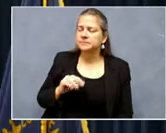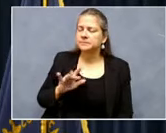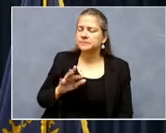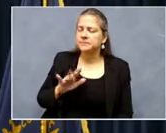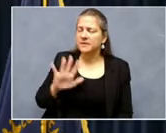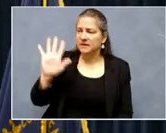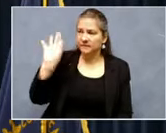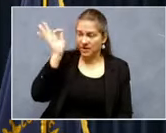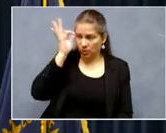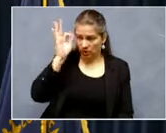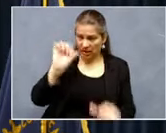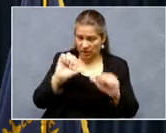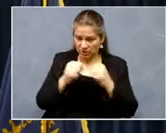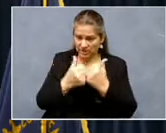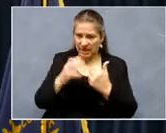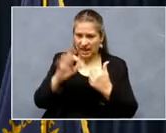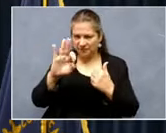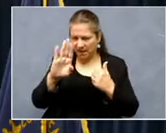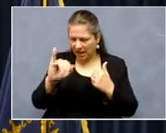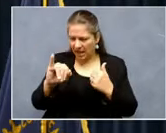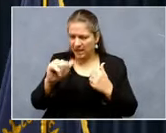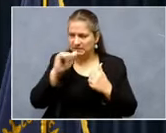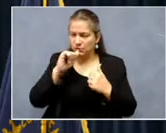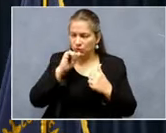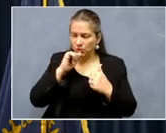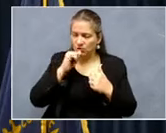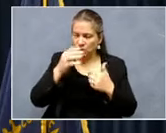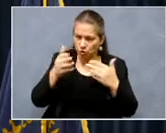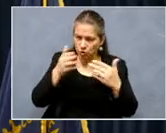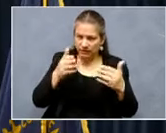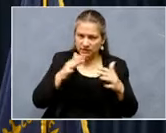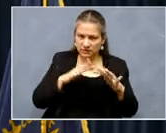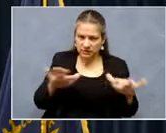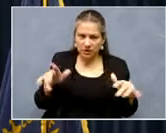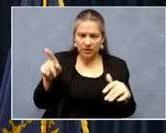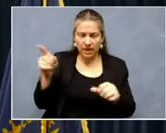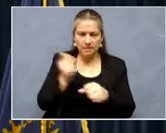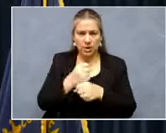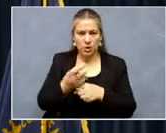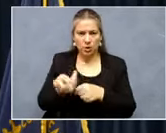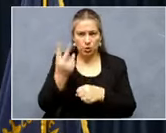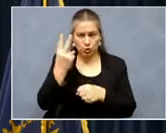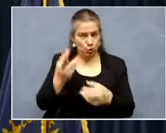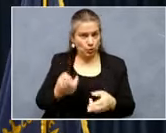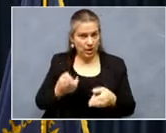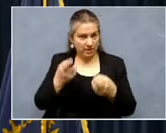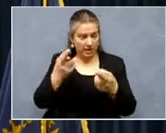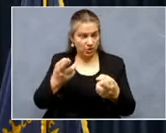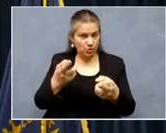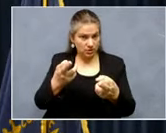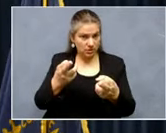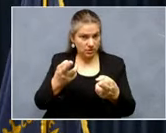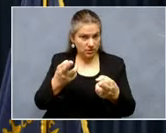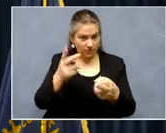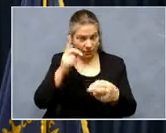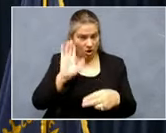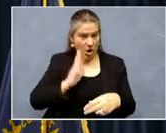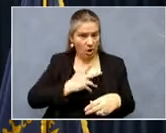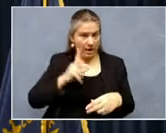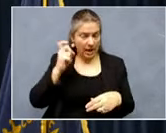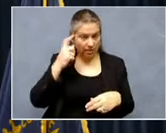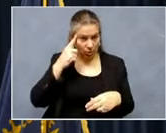agencies, FBI, believe secret service too, made two major recommendations for our Capitol grounds.